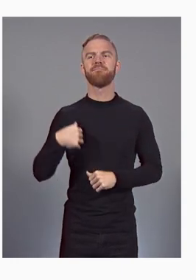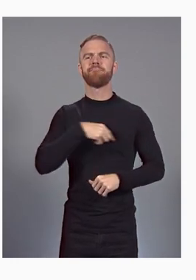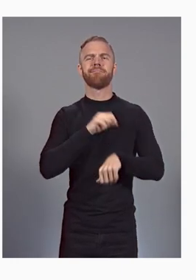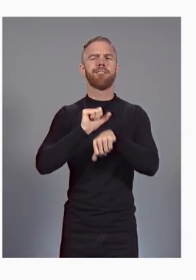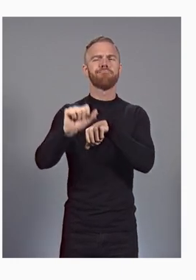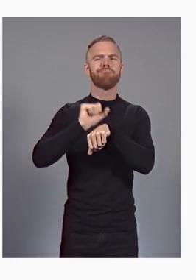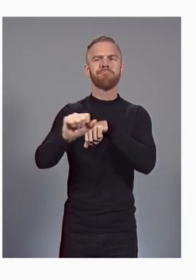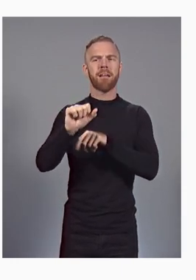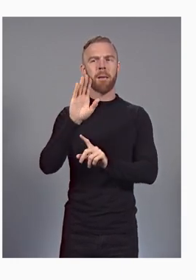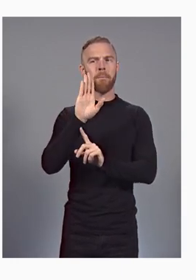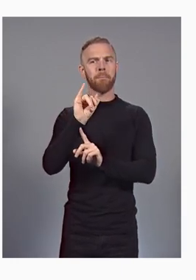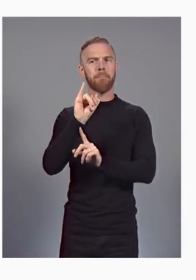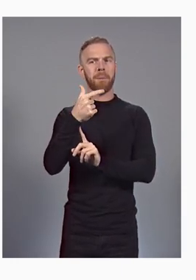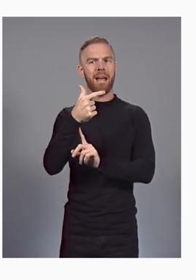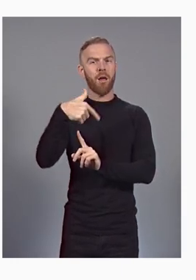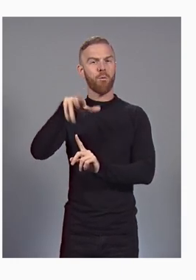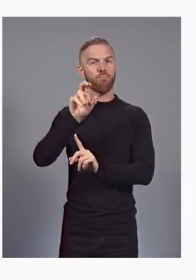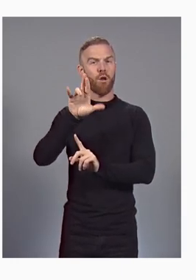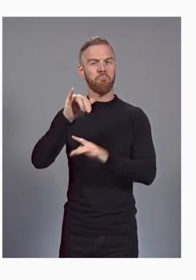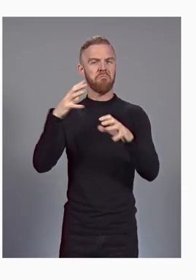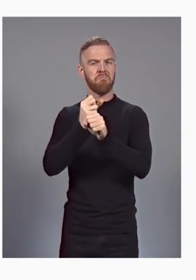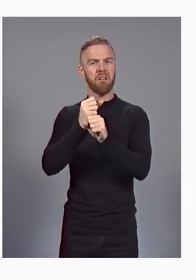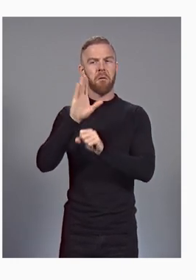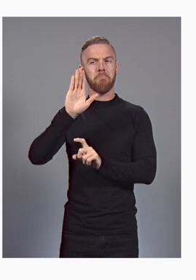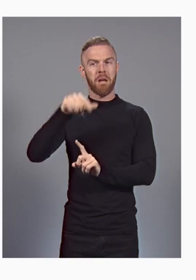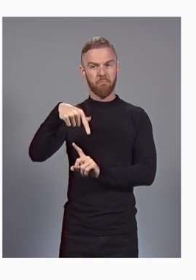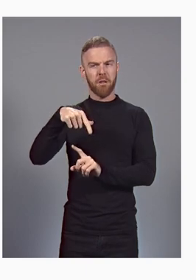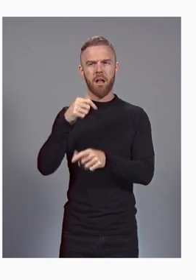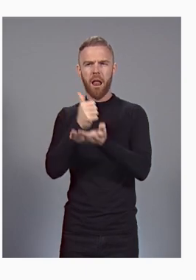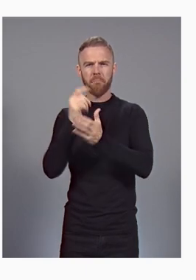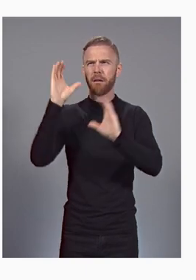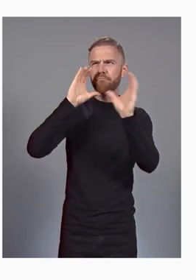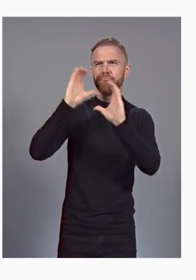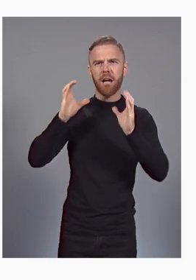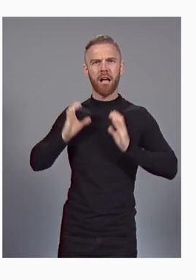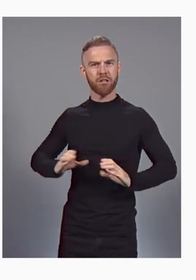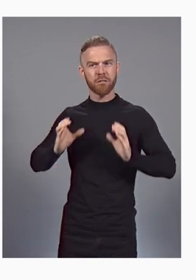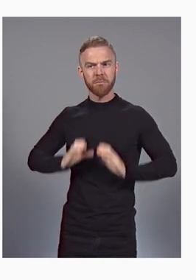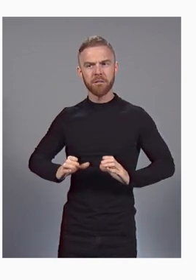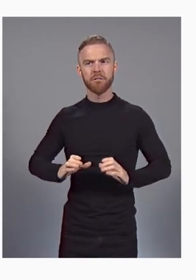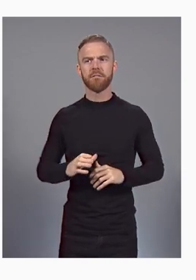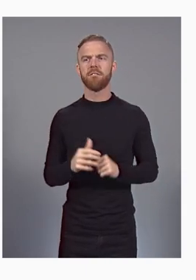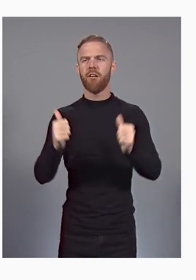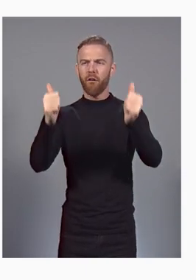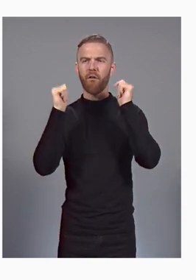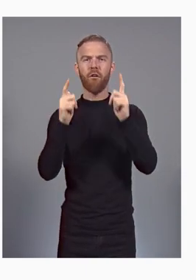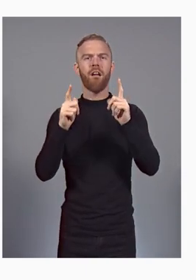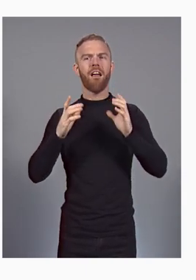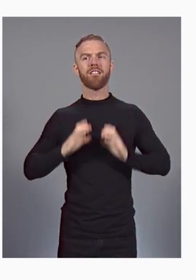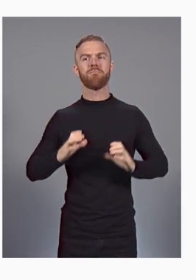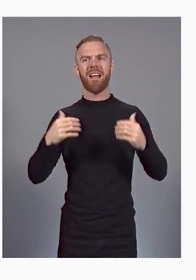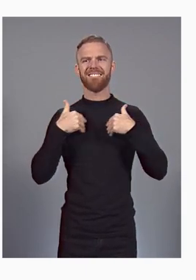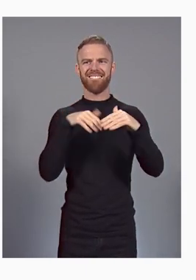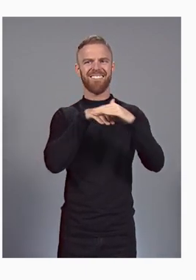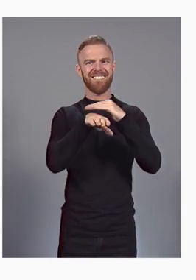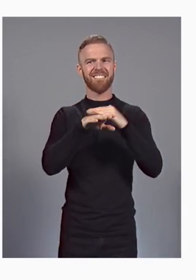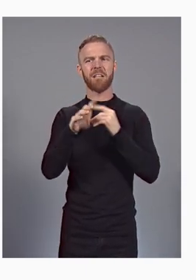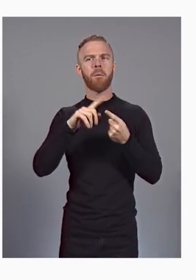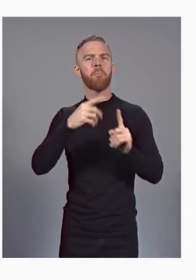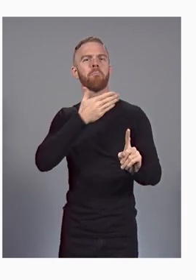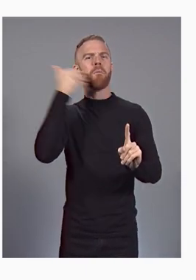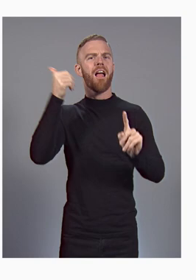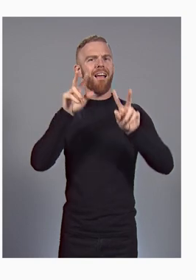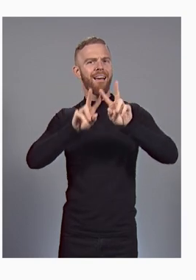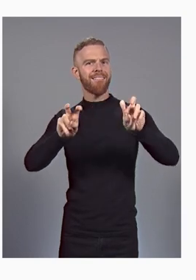customers. And now every company has access to the most powerful analytics. And because we